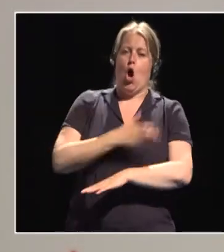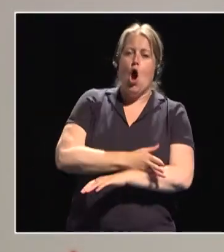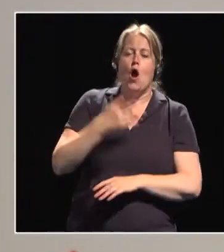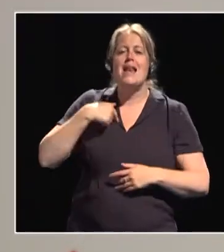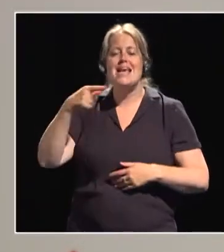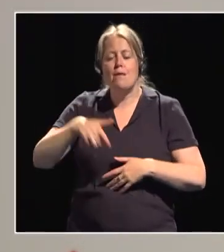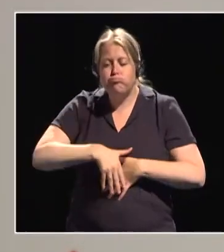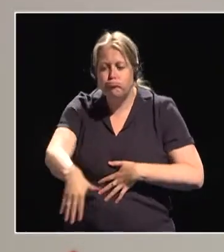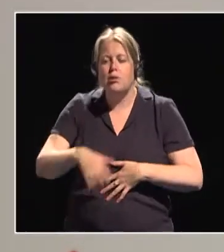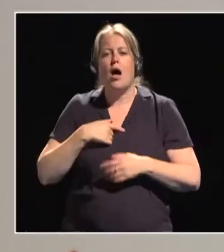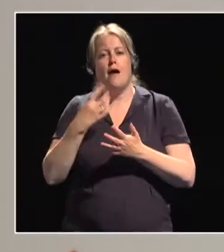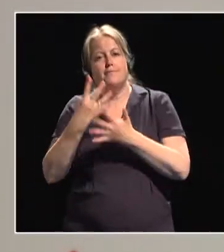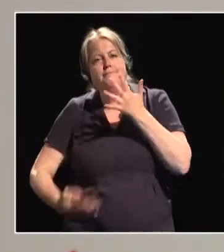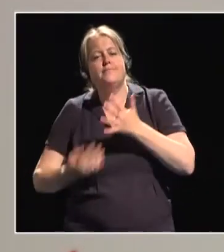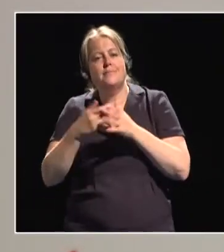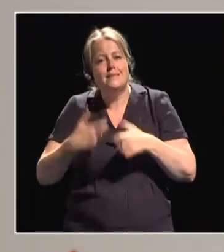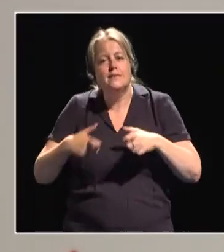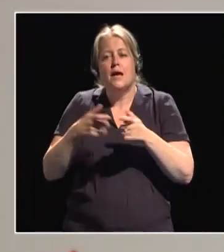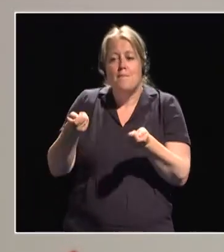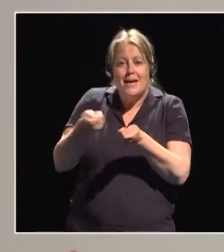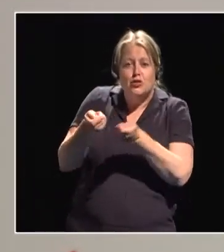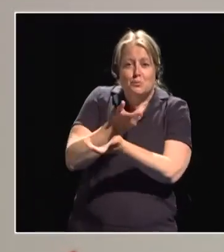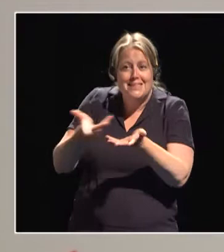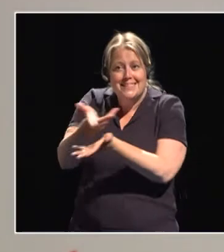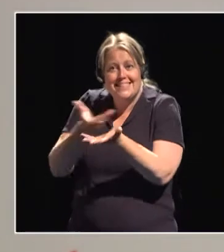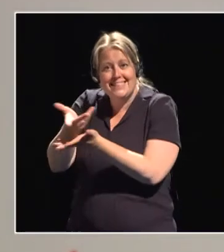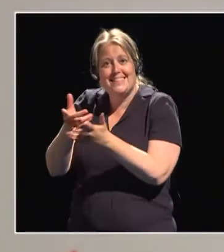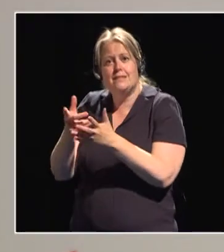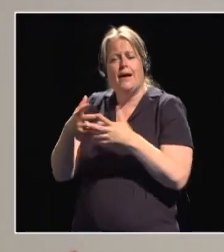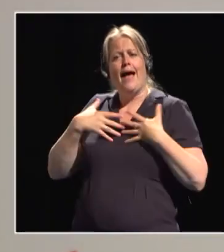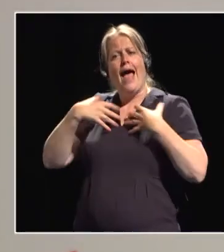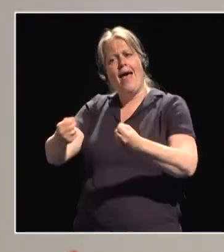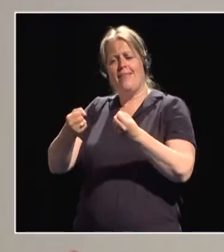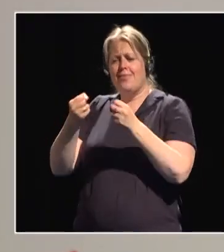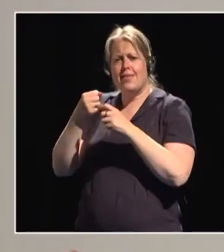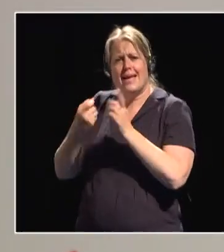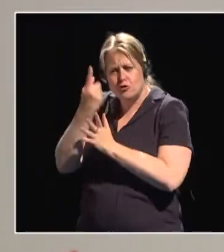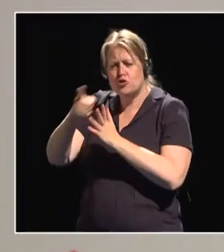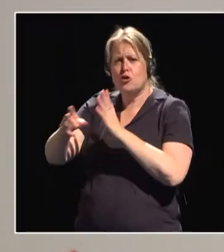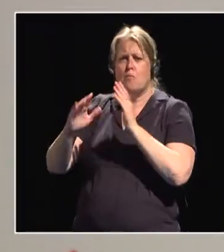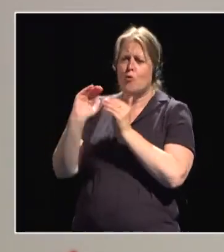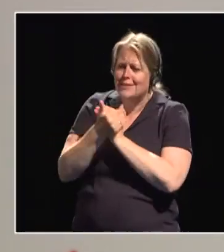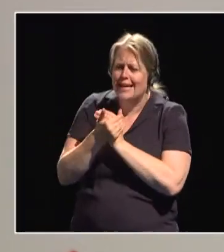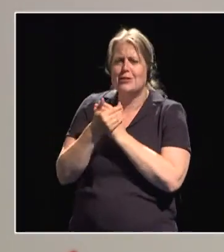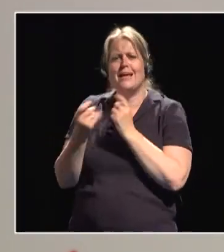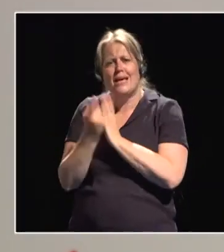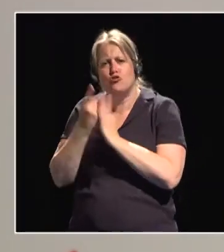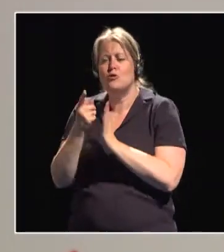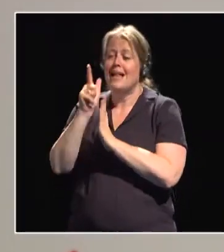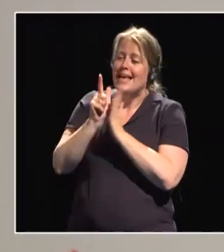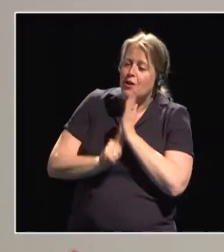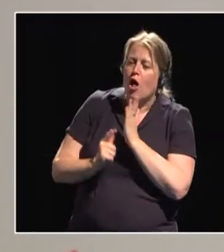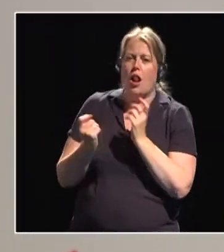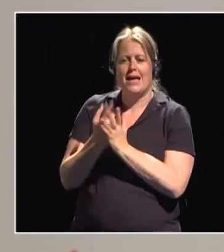menstrual hygiene management, and health issues, protection issues, legal issues, and